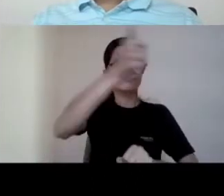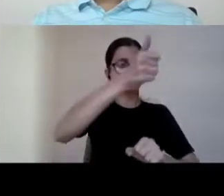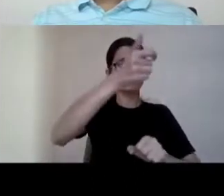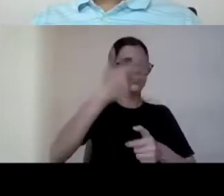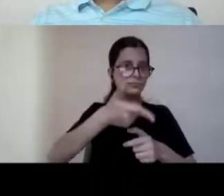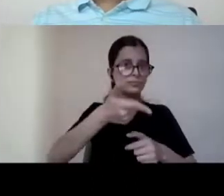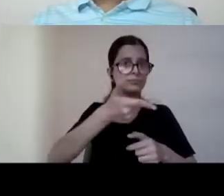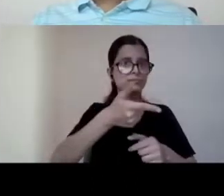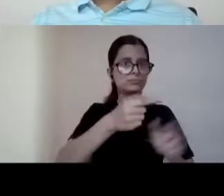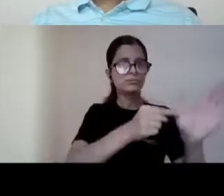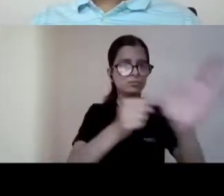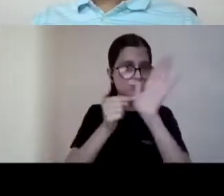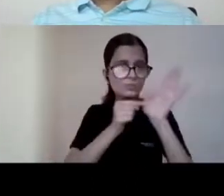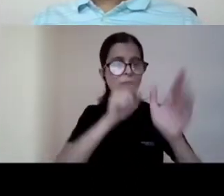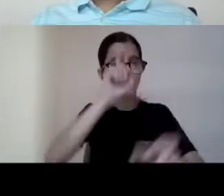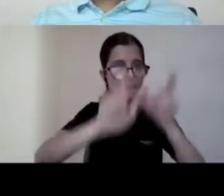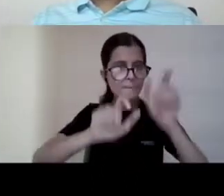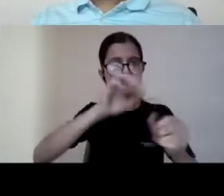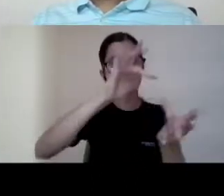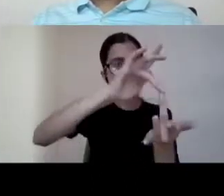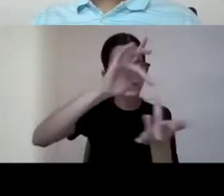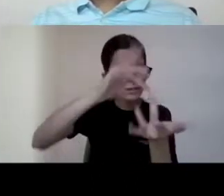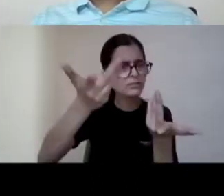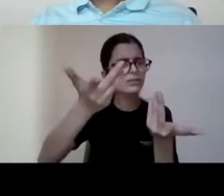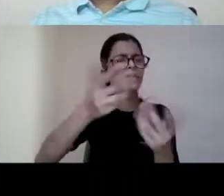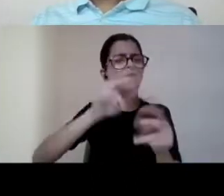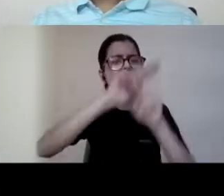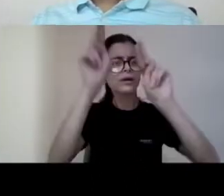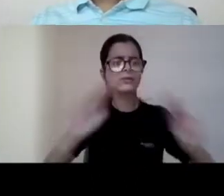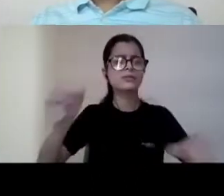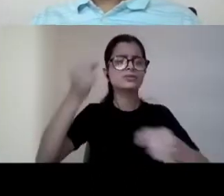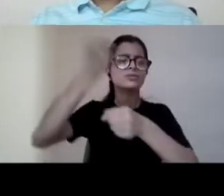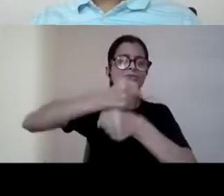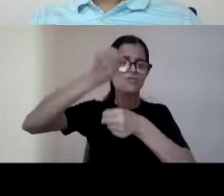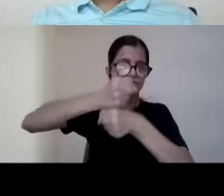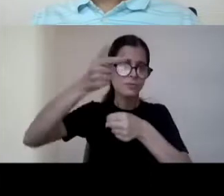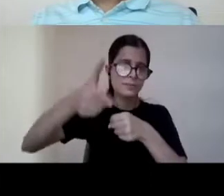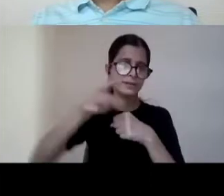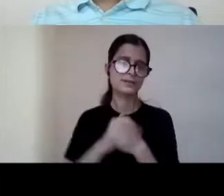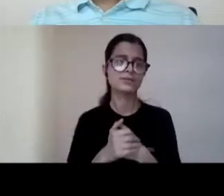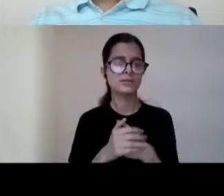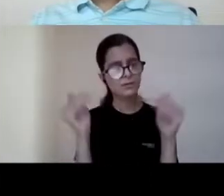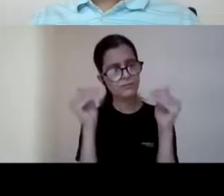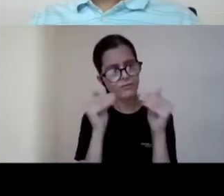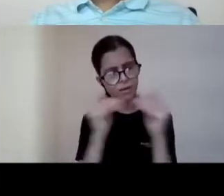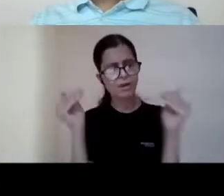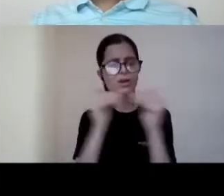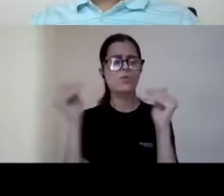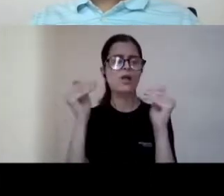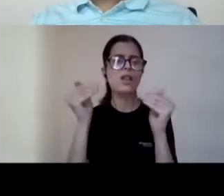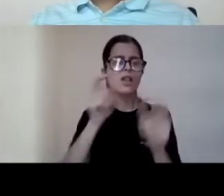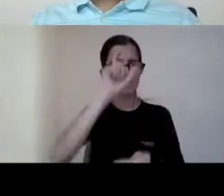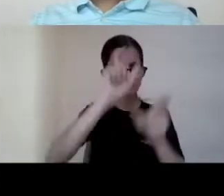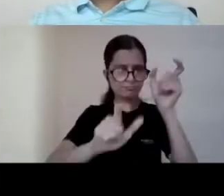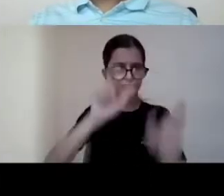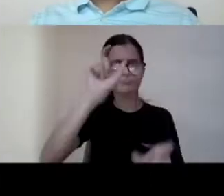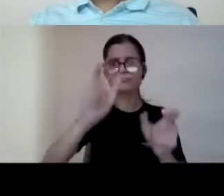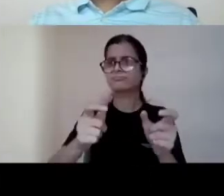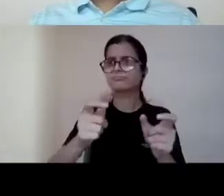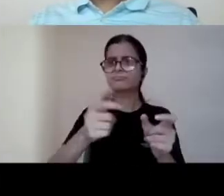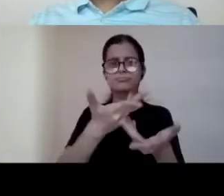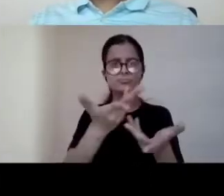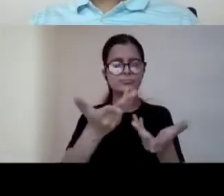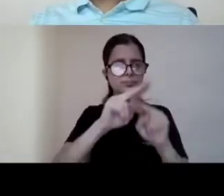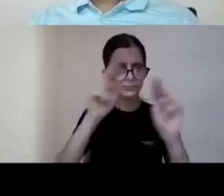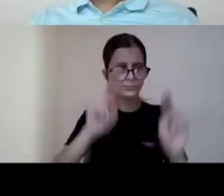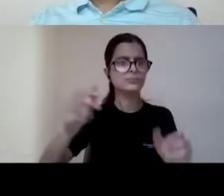central or you can say an international government so we are equal participants to this international government